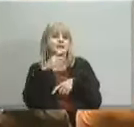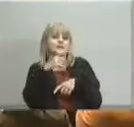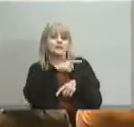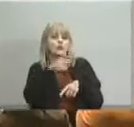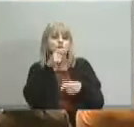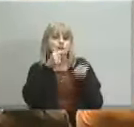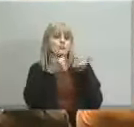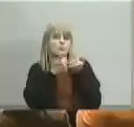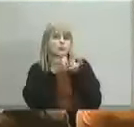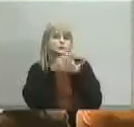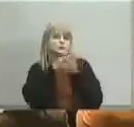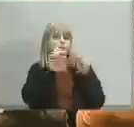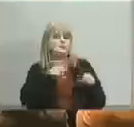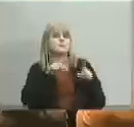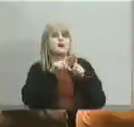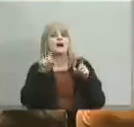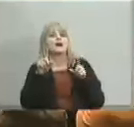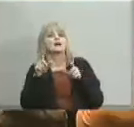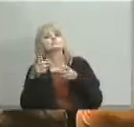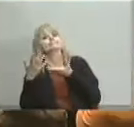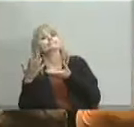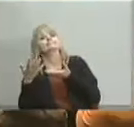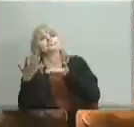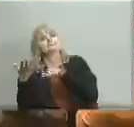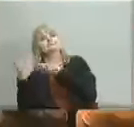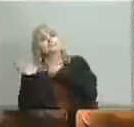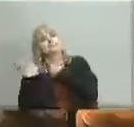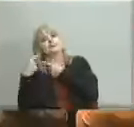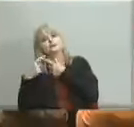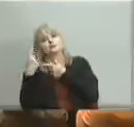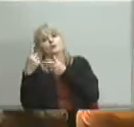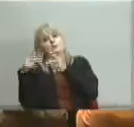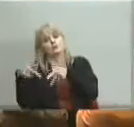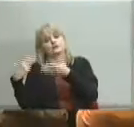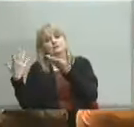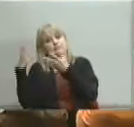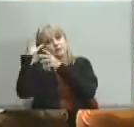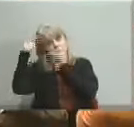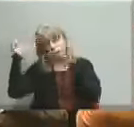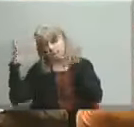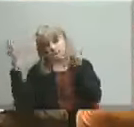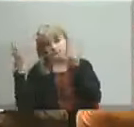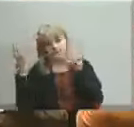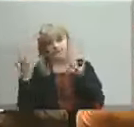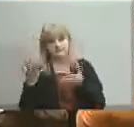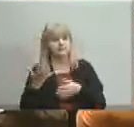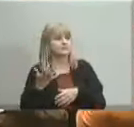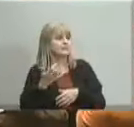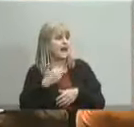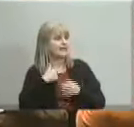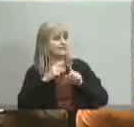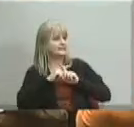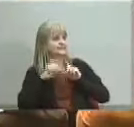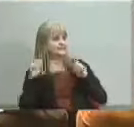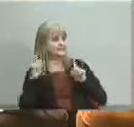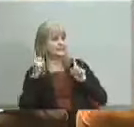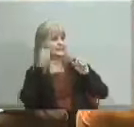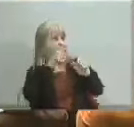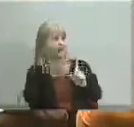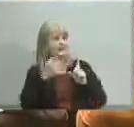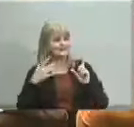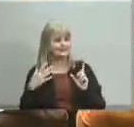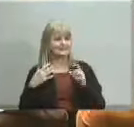okay great so this comes back in two weeks i have a different bullet point you do